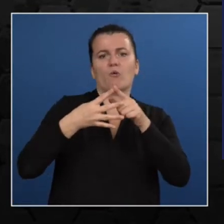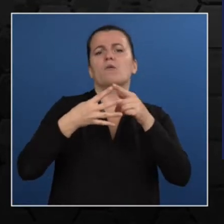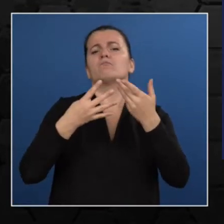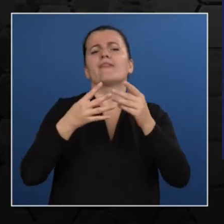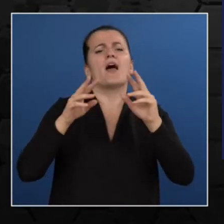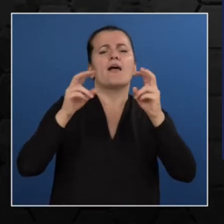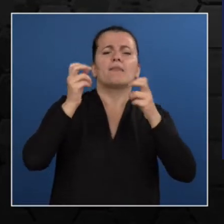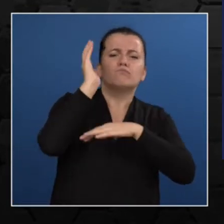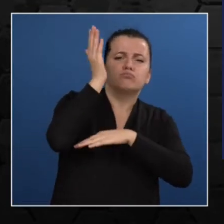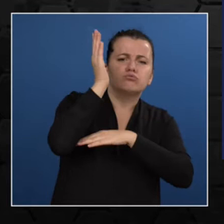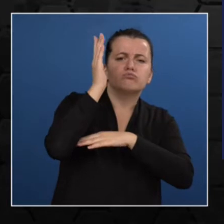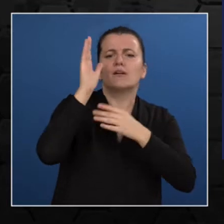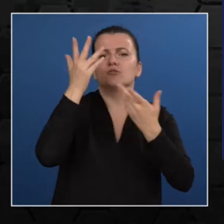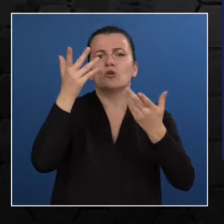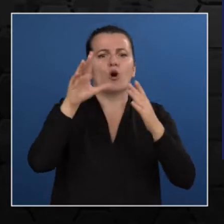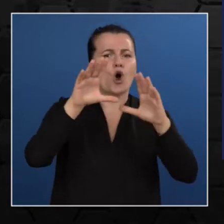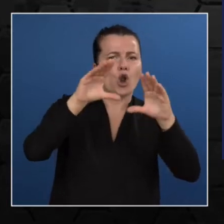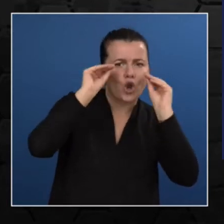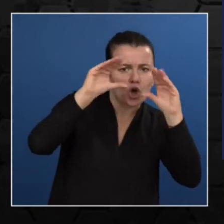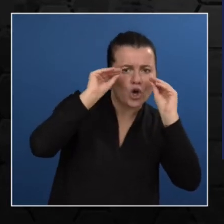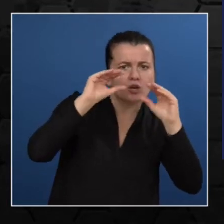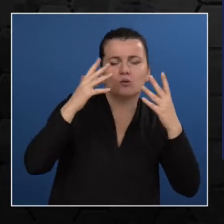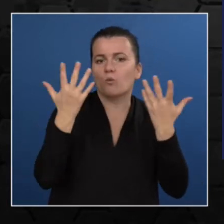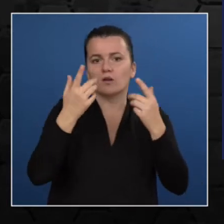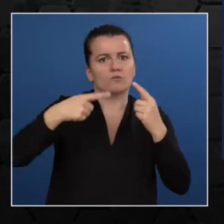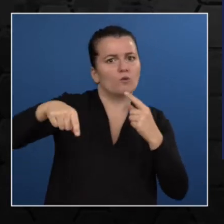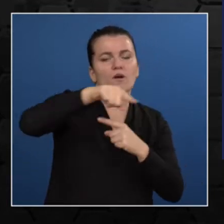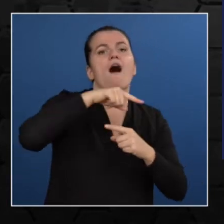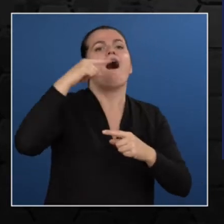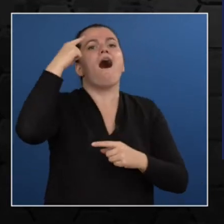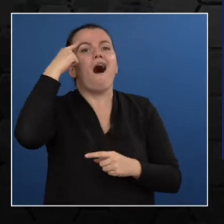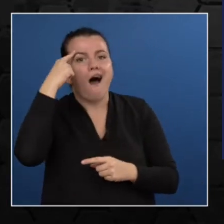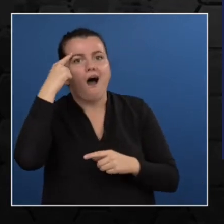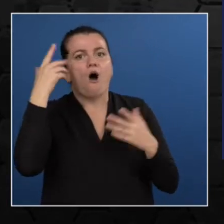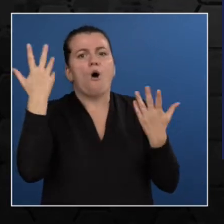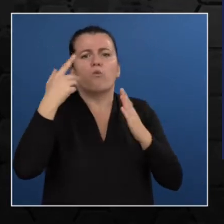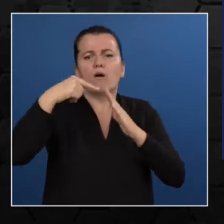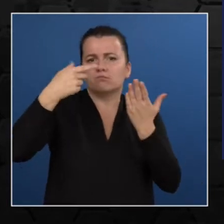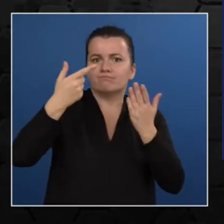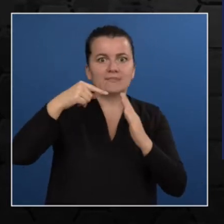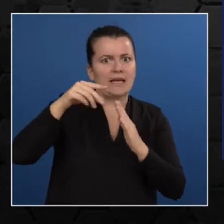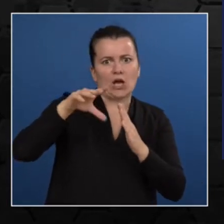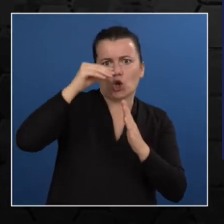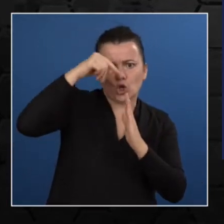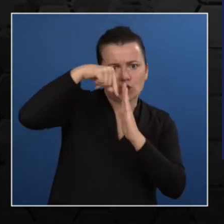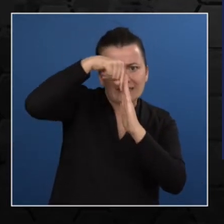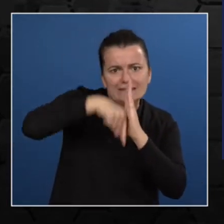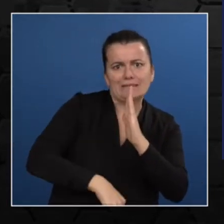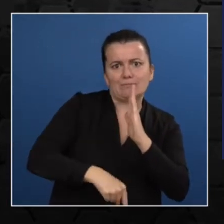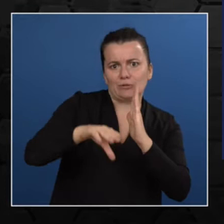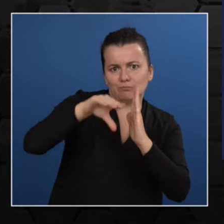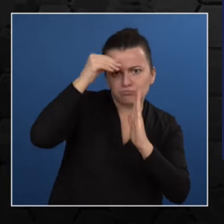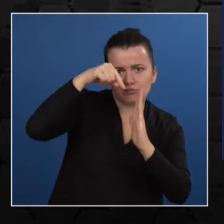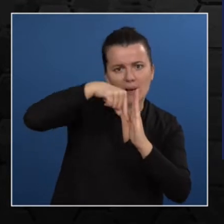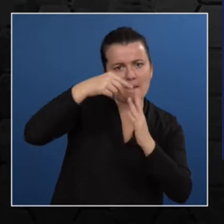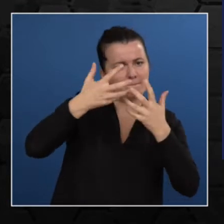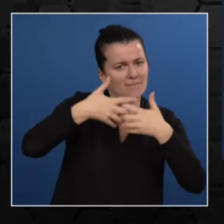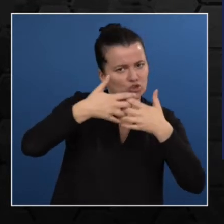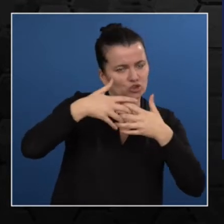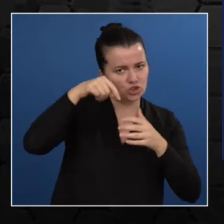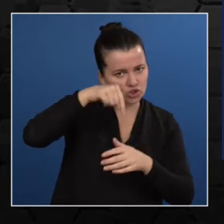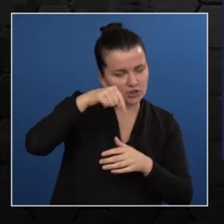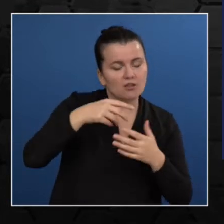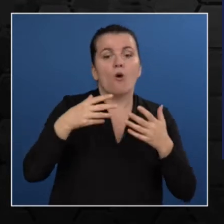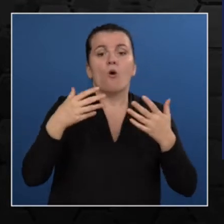deep learning, about Microsoft Learn platform. Then you have content around deep dive into machine learning and